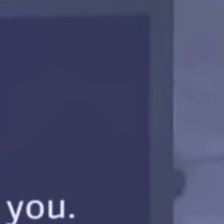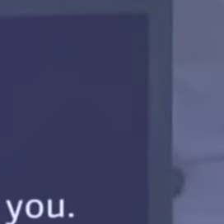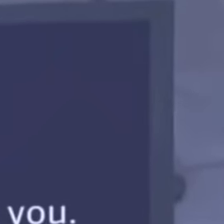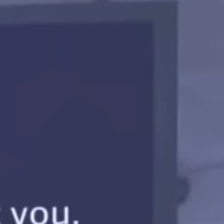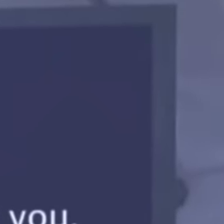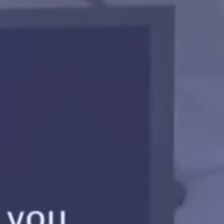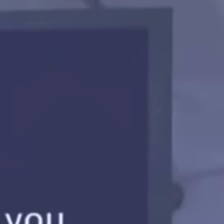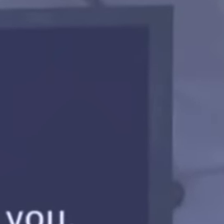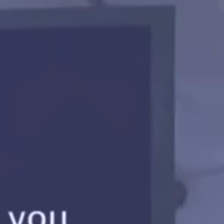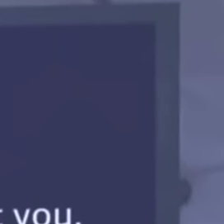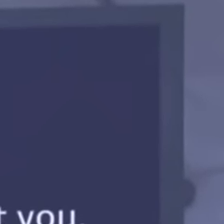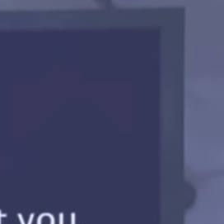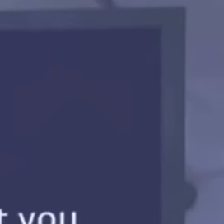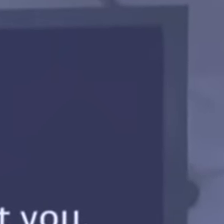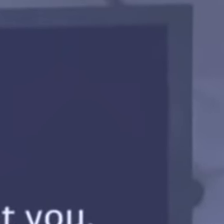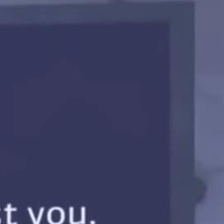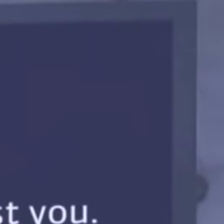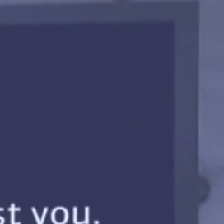True. True.